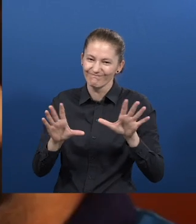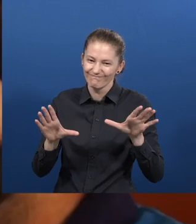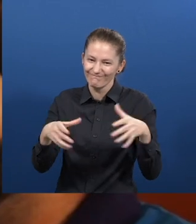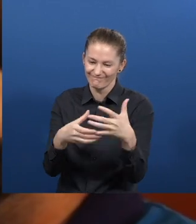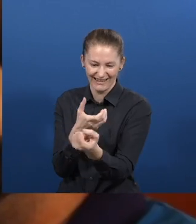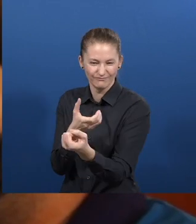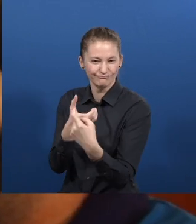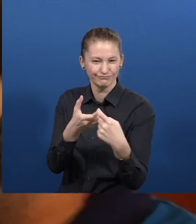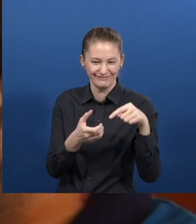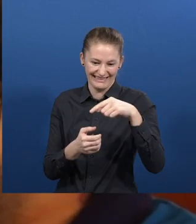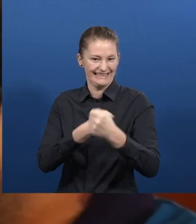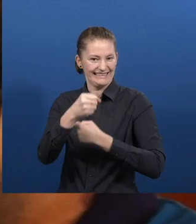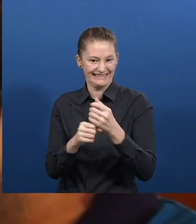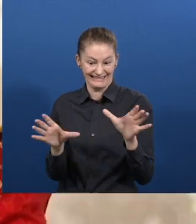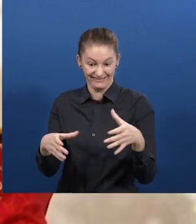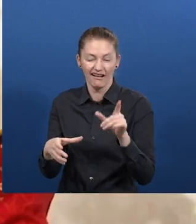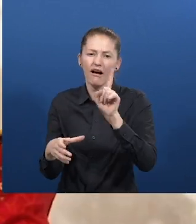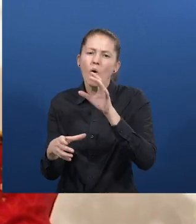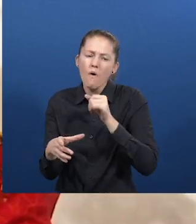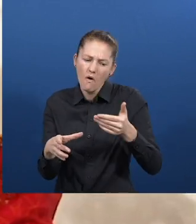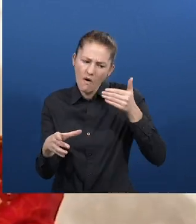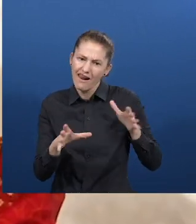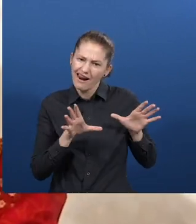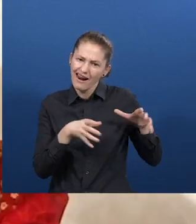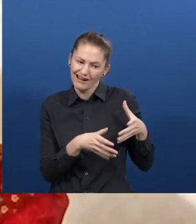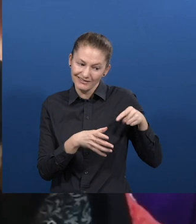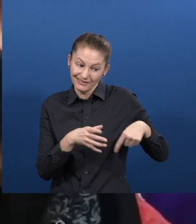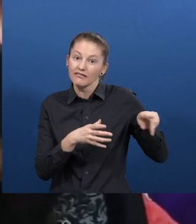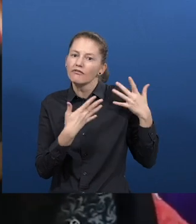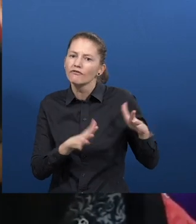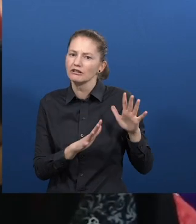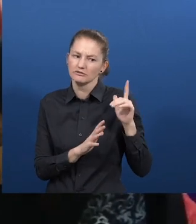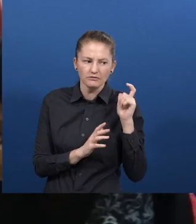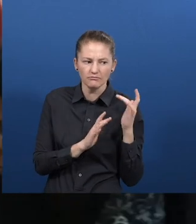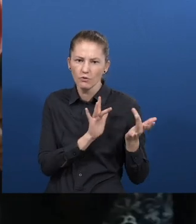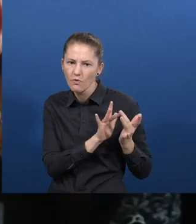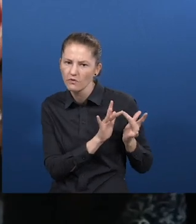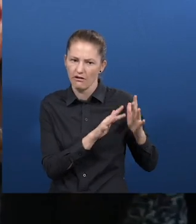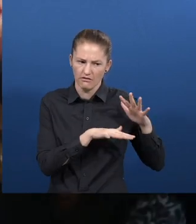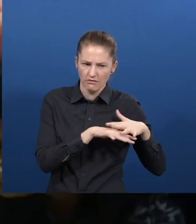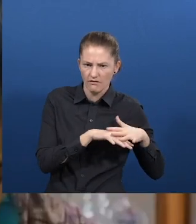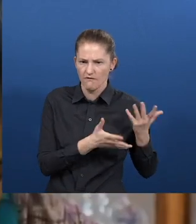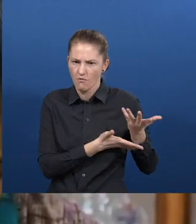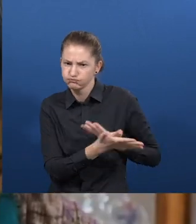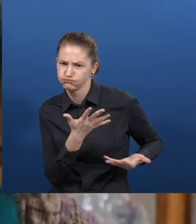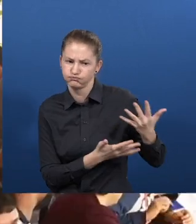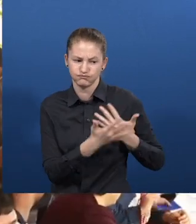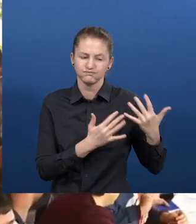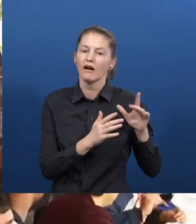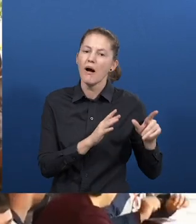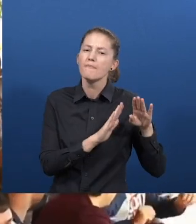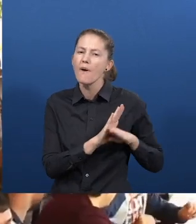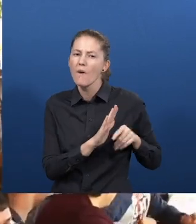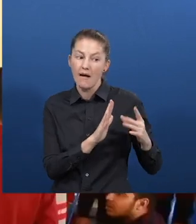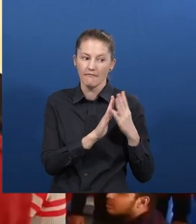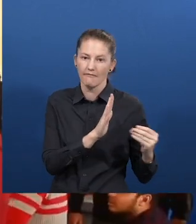has only just begun, previous participants have built on contacts made through the program to take forward replication in new countries